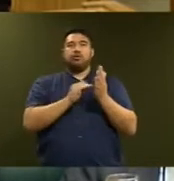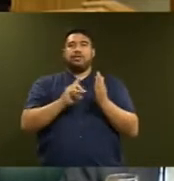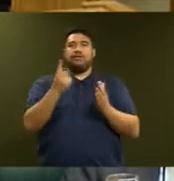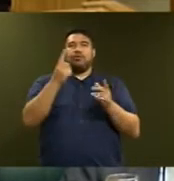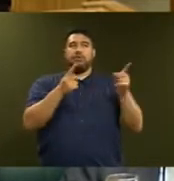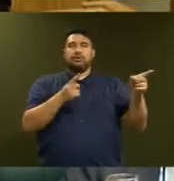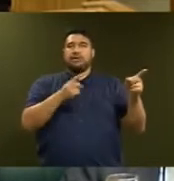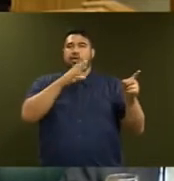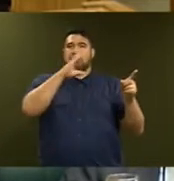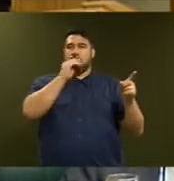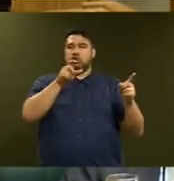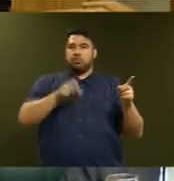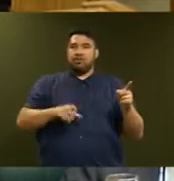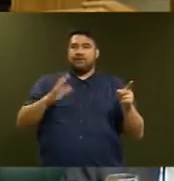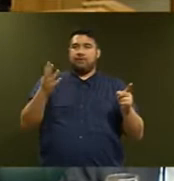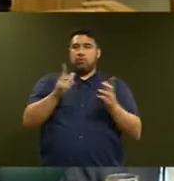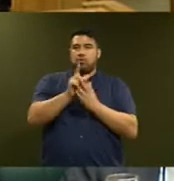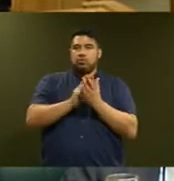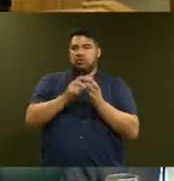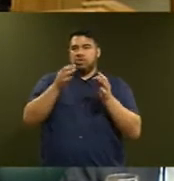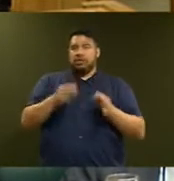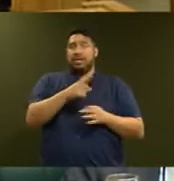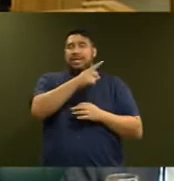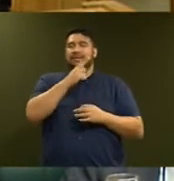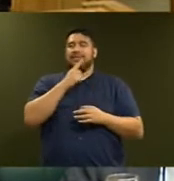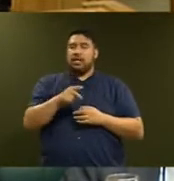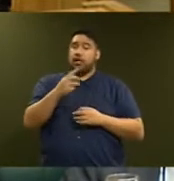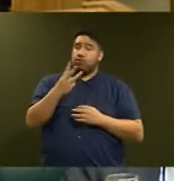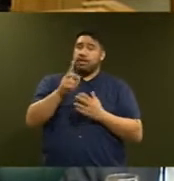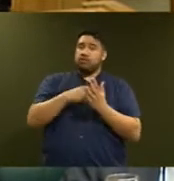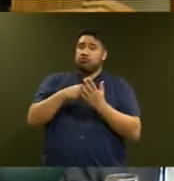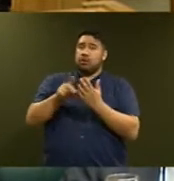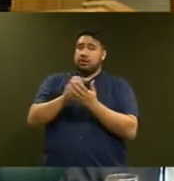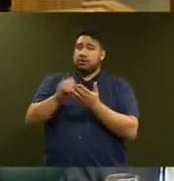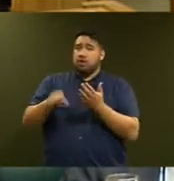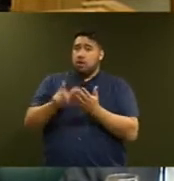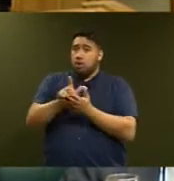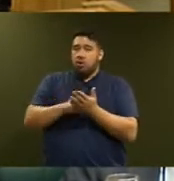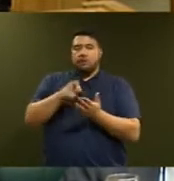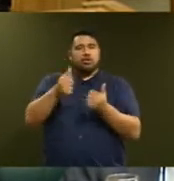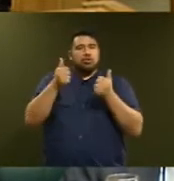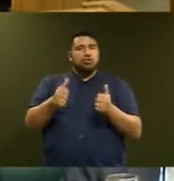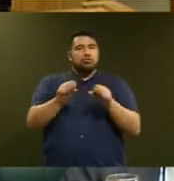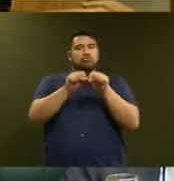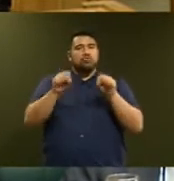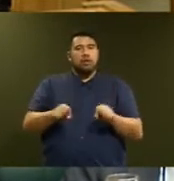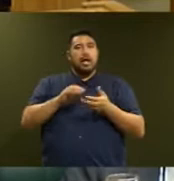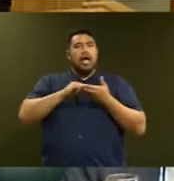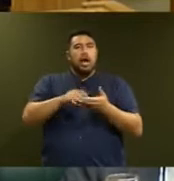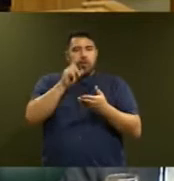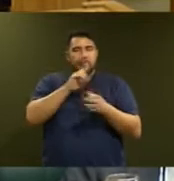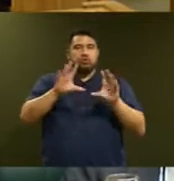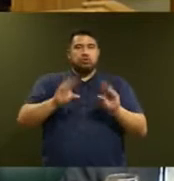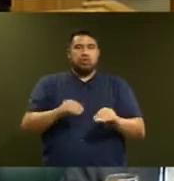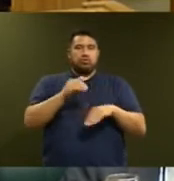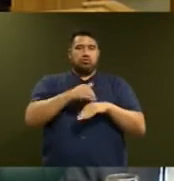said in relation to the Three Strikes Reform, the law provides a firm framework to deter recidivism and sends a clear message